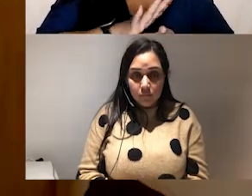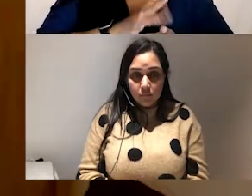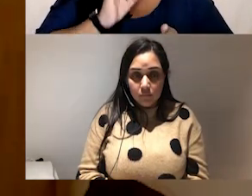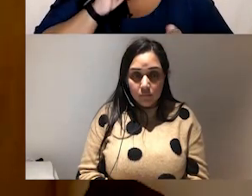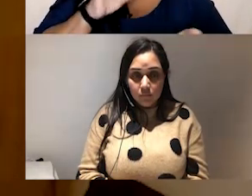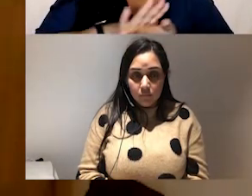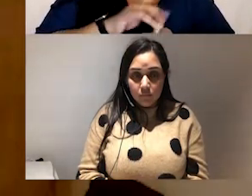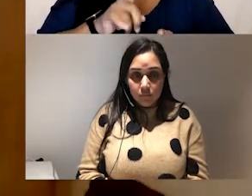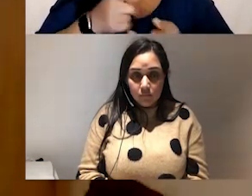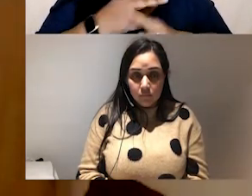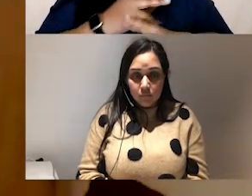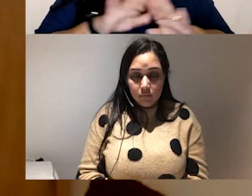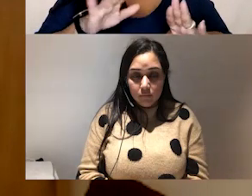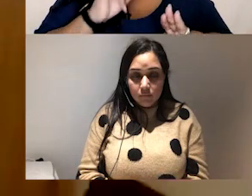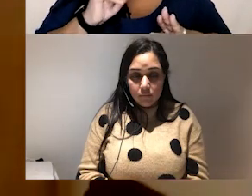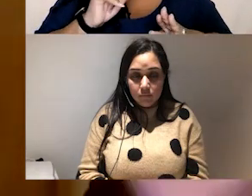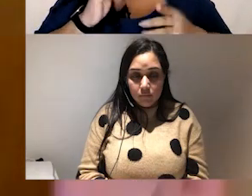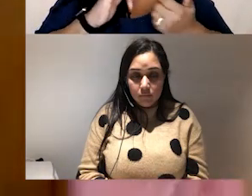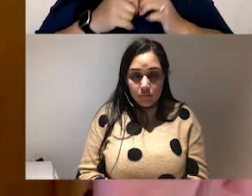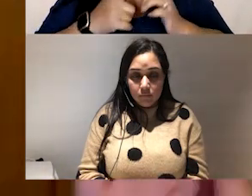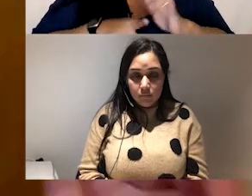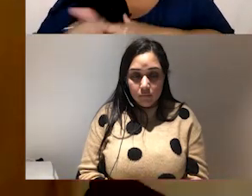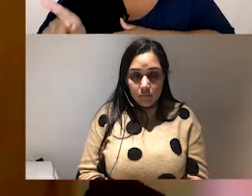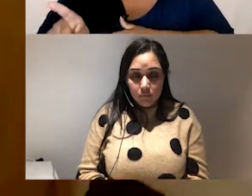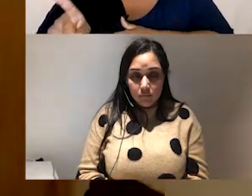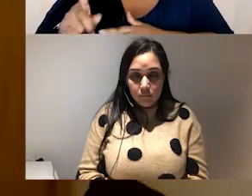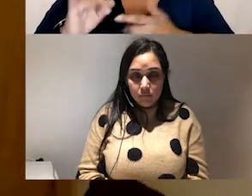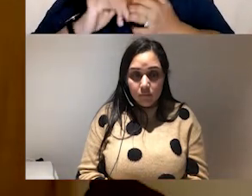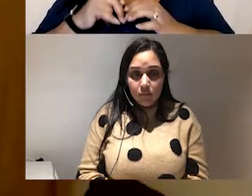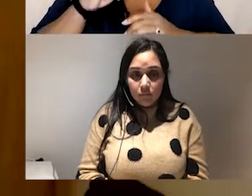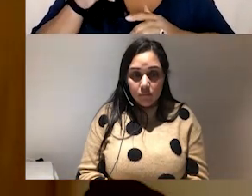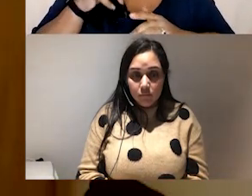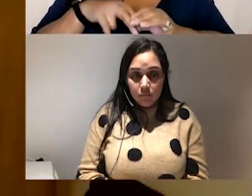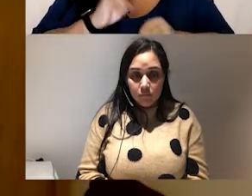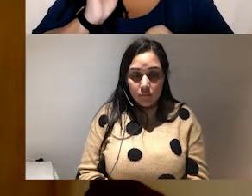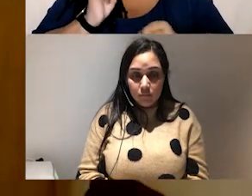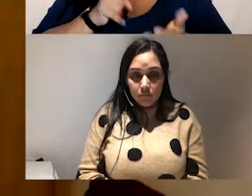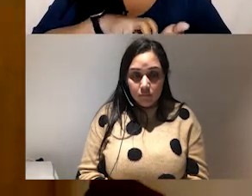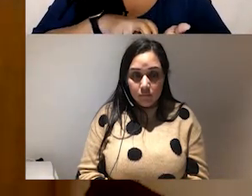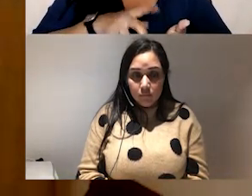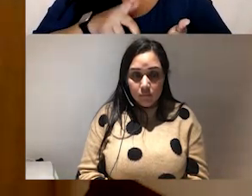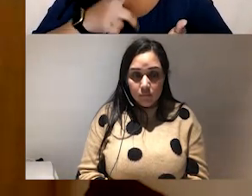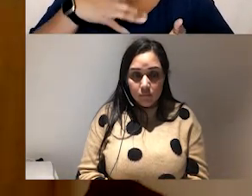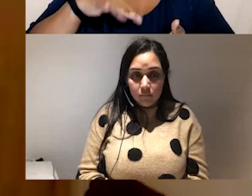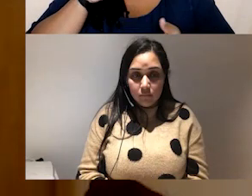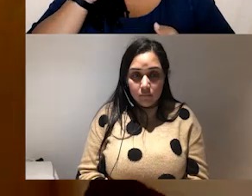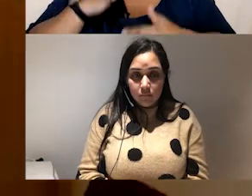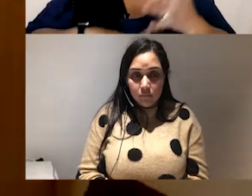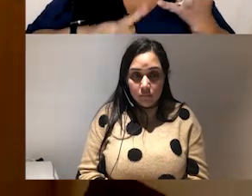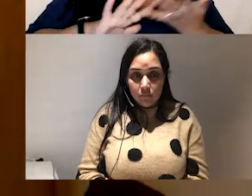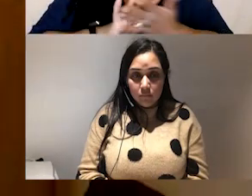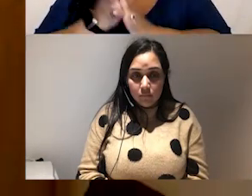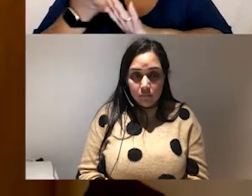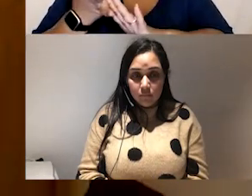aren't how do we get out of it like how do we like get out of that contract like quickly so that like we don't have to experience like the detrimental impacts